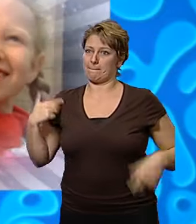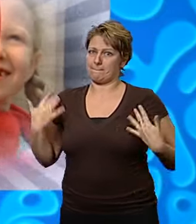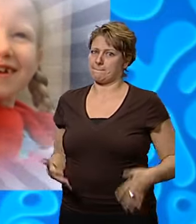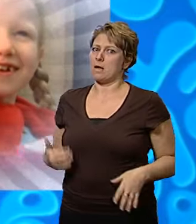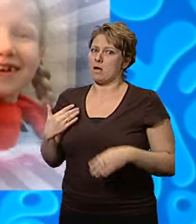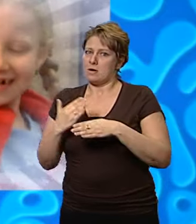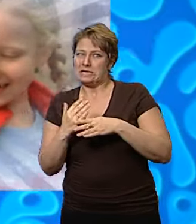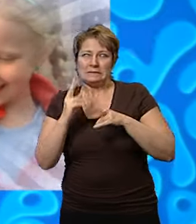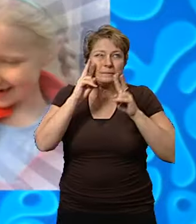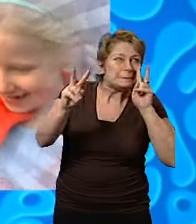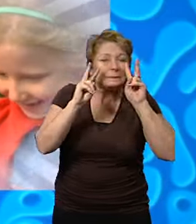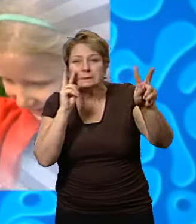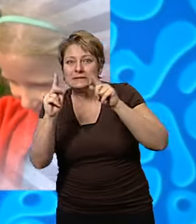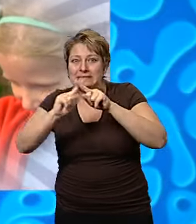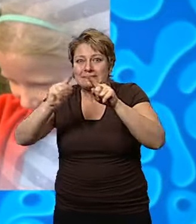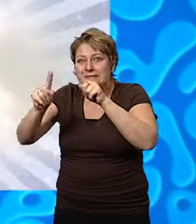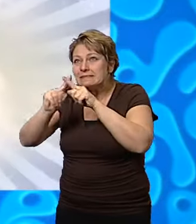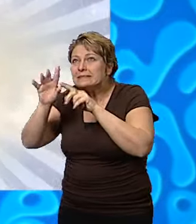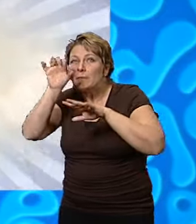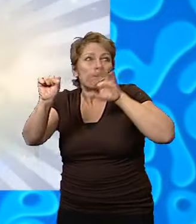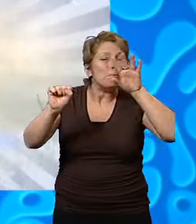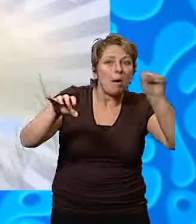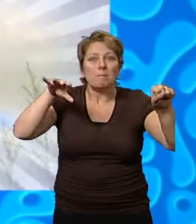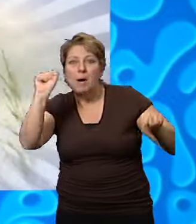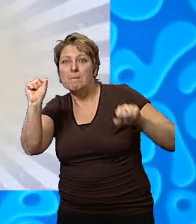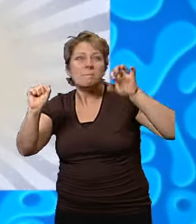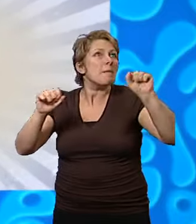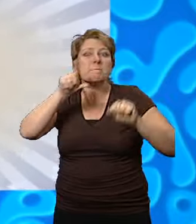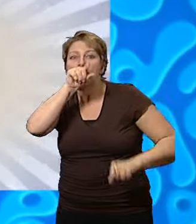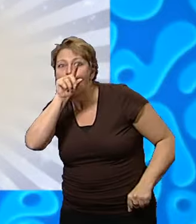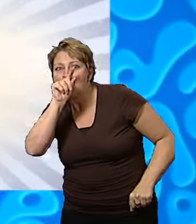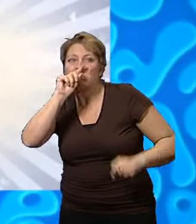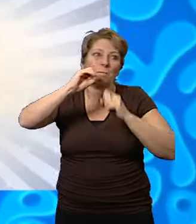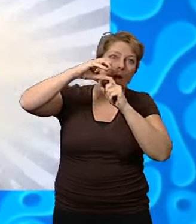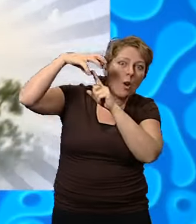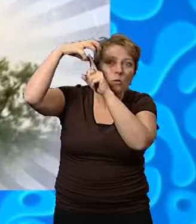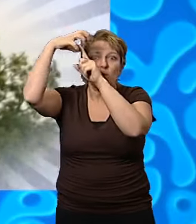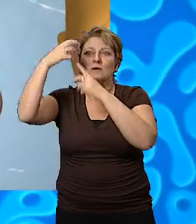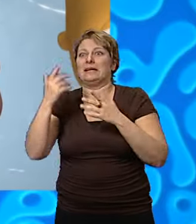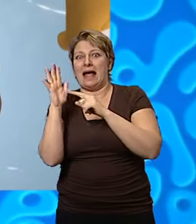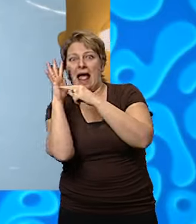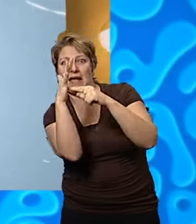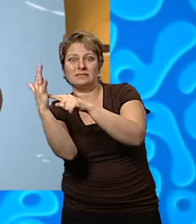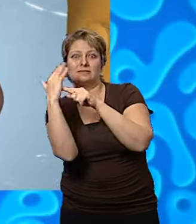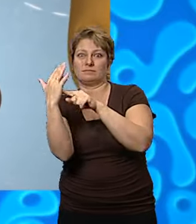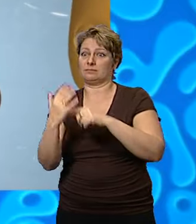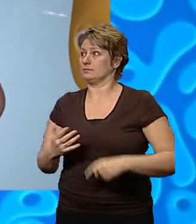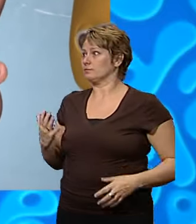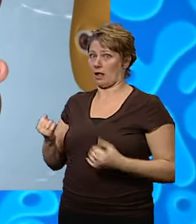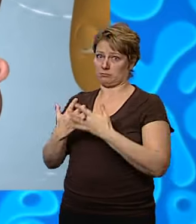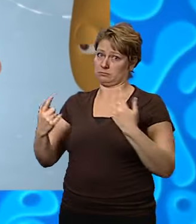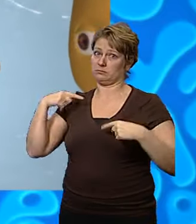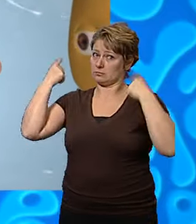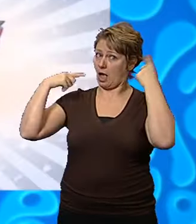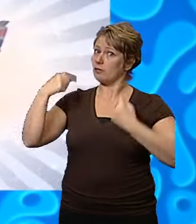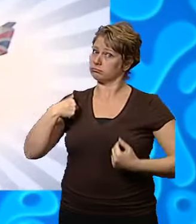had a big job spotting all the different things that were in the sky. The birds, balloon, kite. There were loads of sounds to